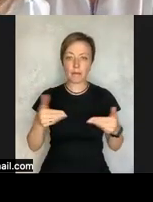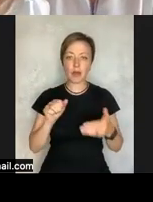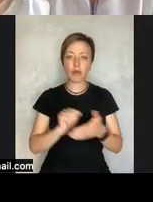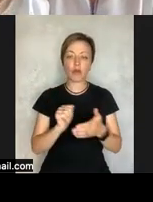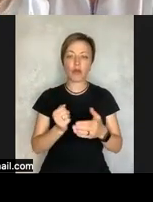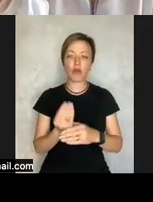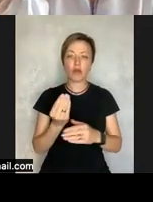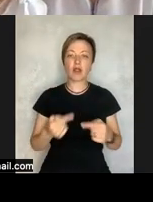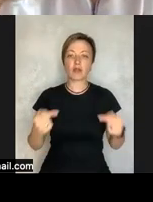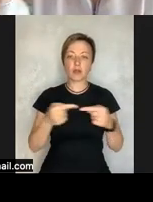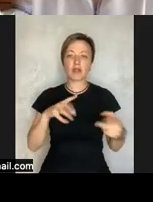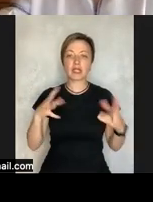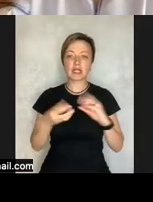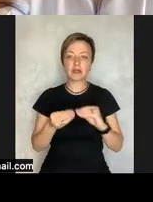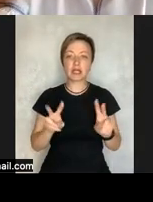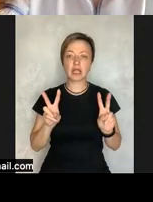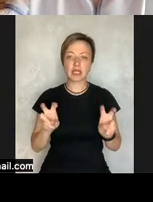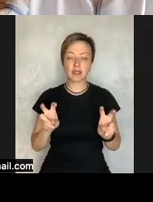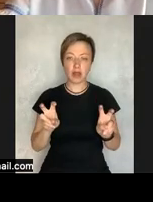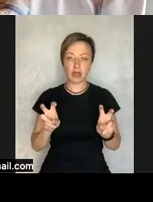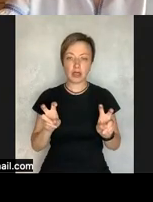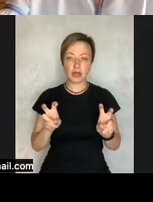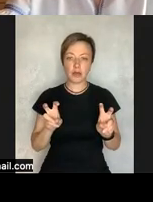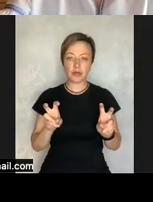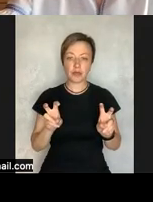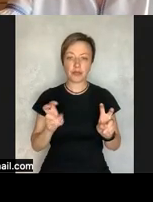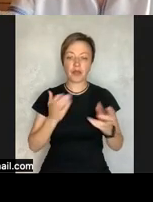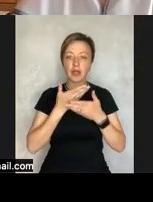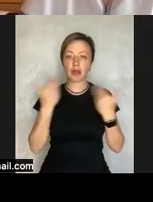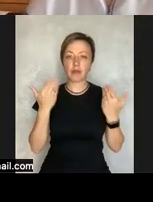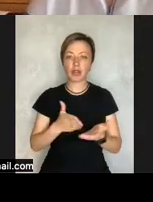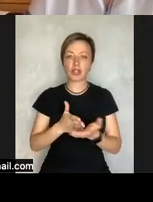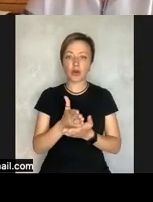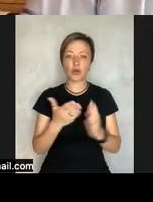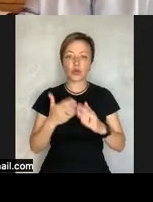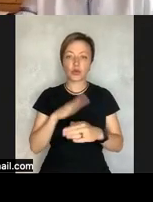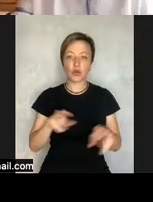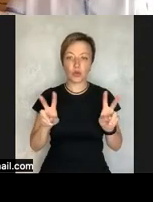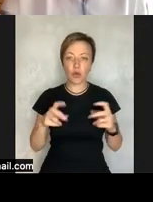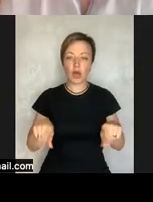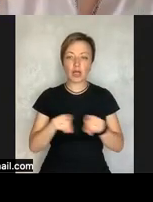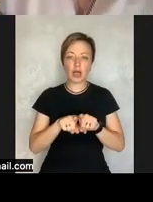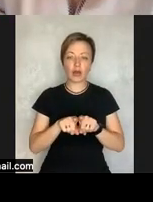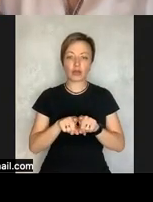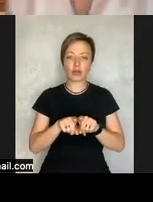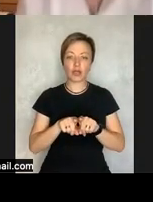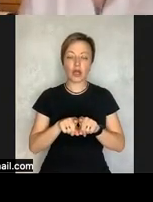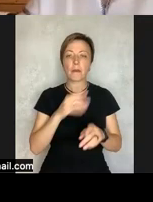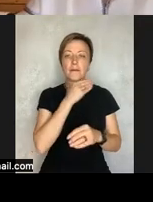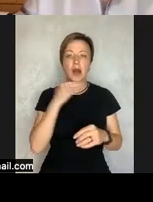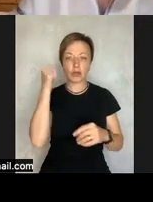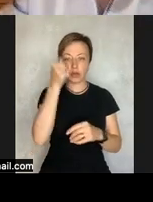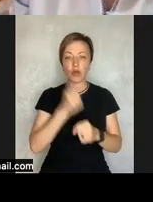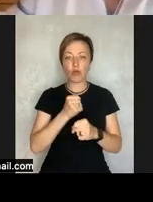worked uh on capacity building of uh disability and family advocates in ukraine uh